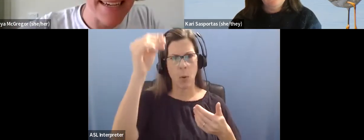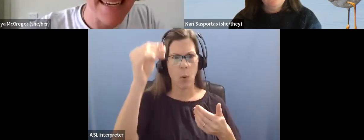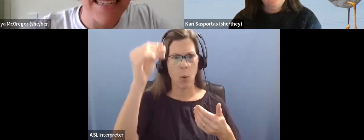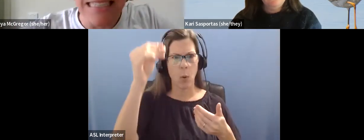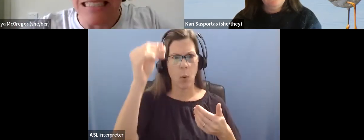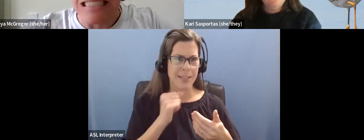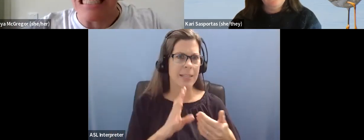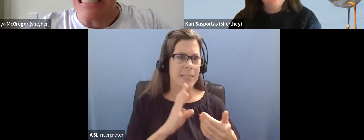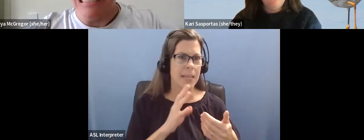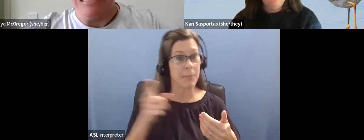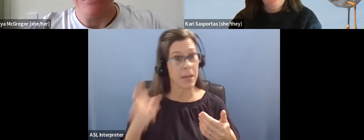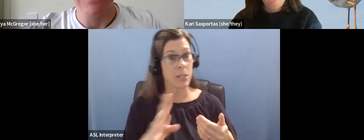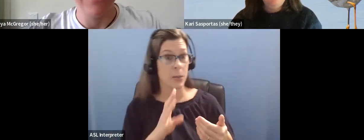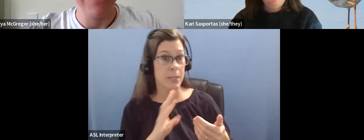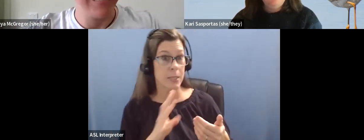autistic.